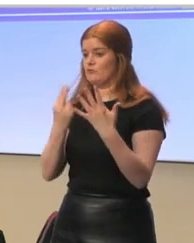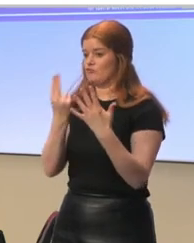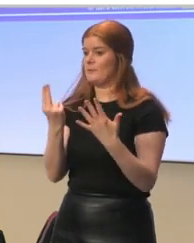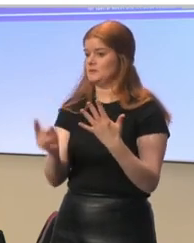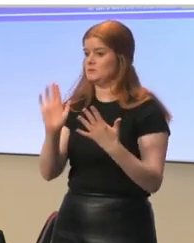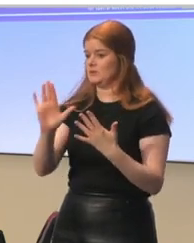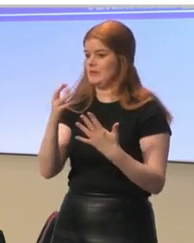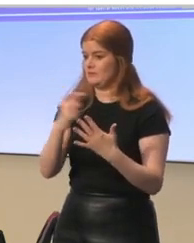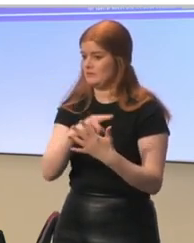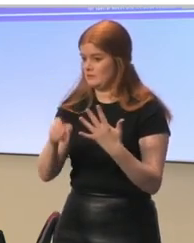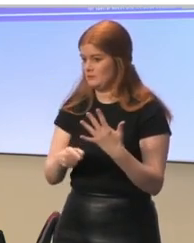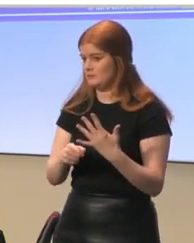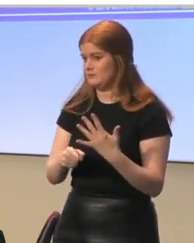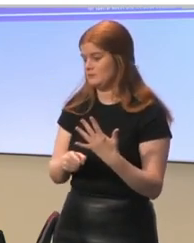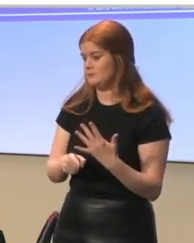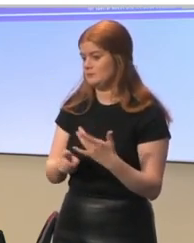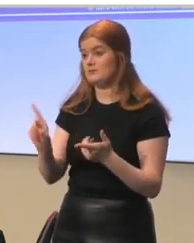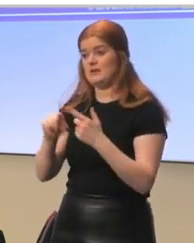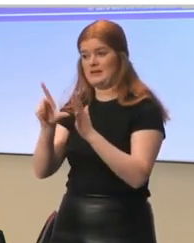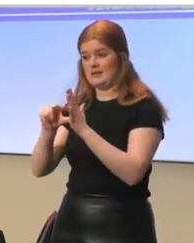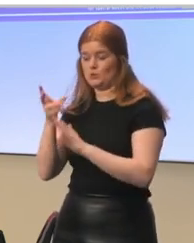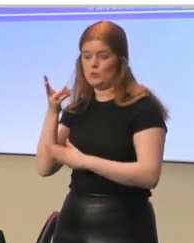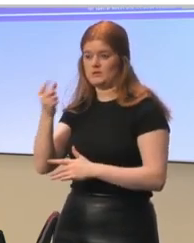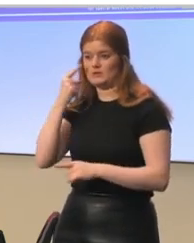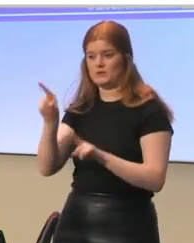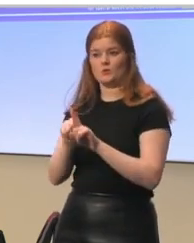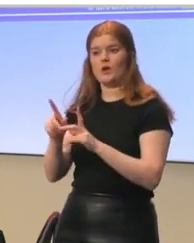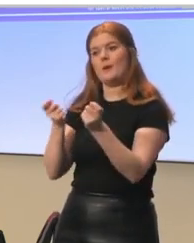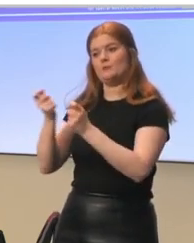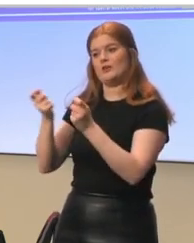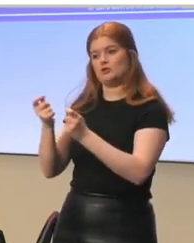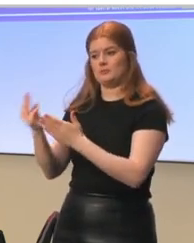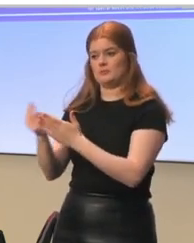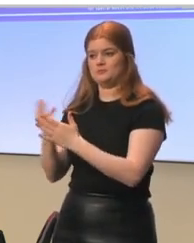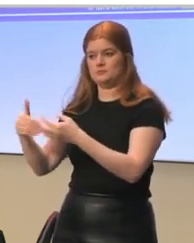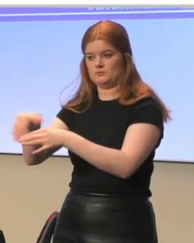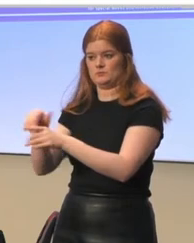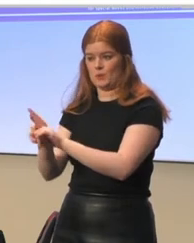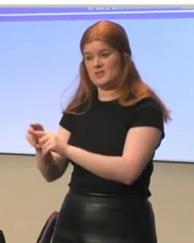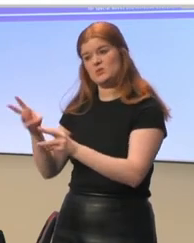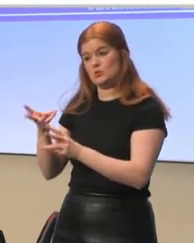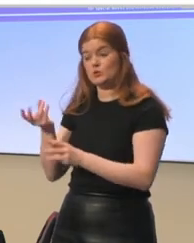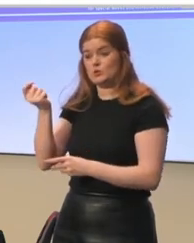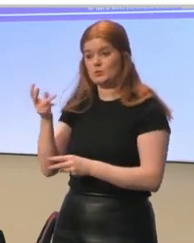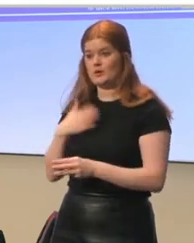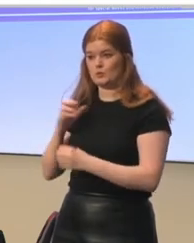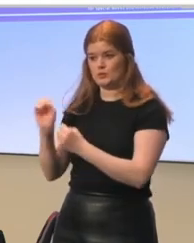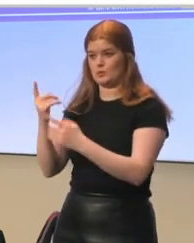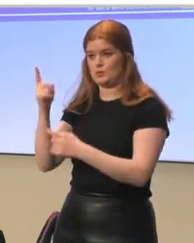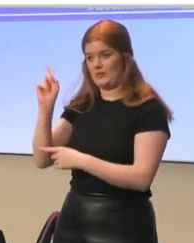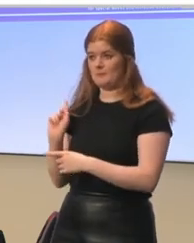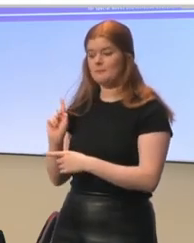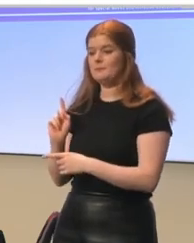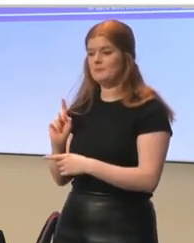and also later you will see operational elements. And I want to shortly introduce you to them,